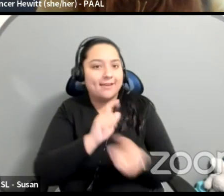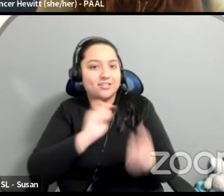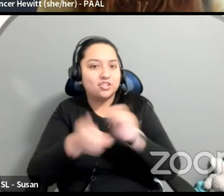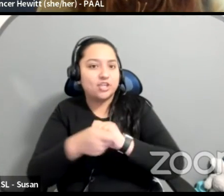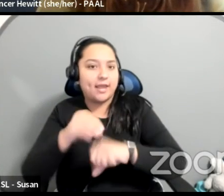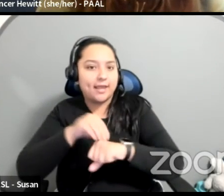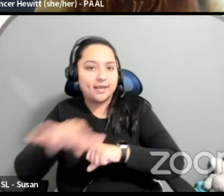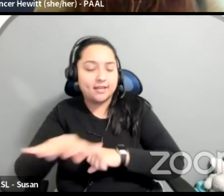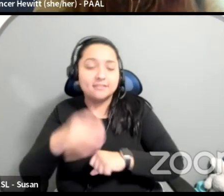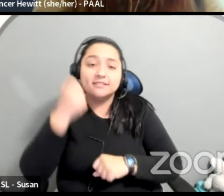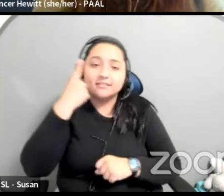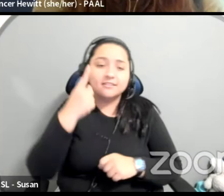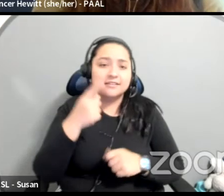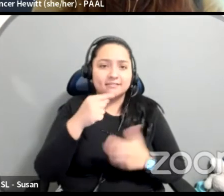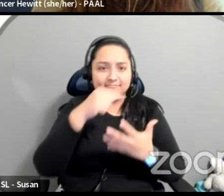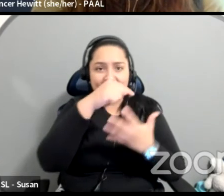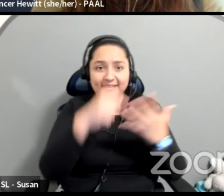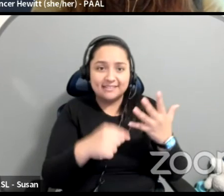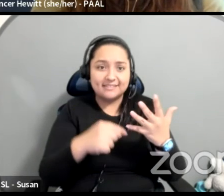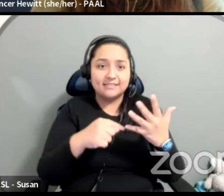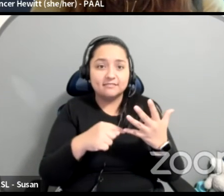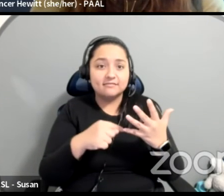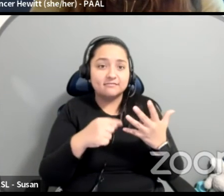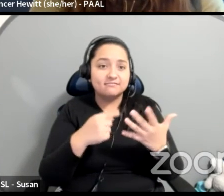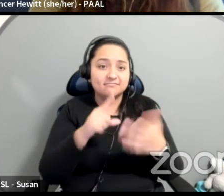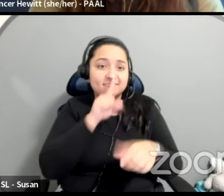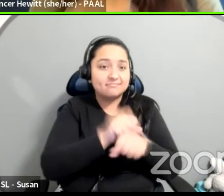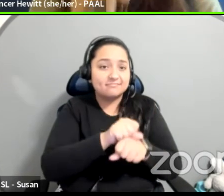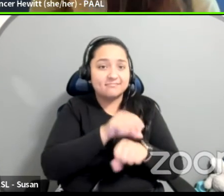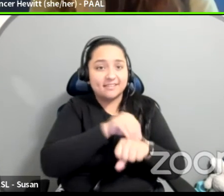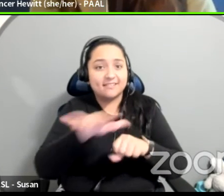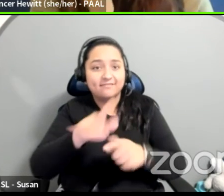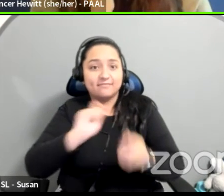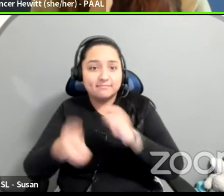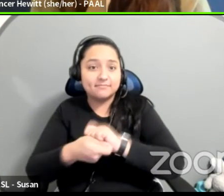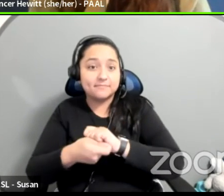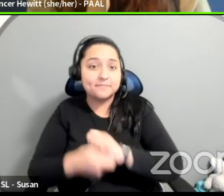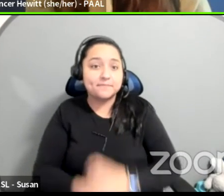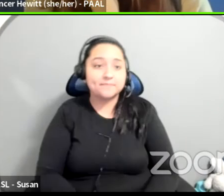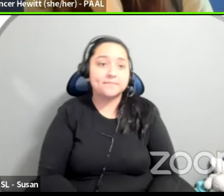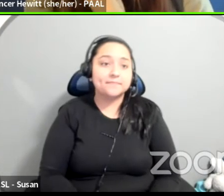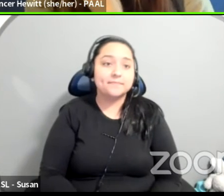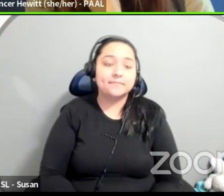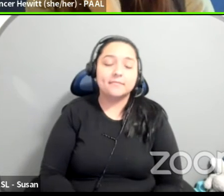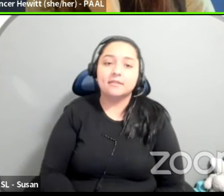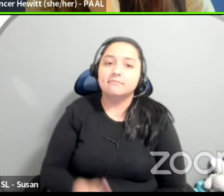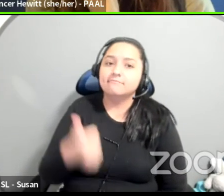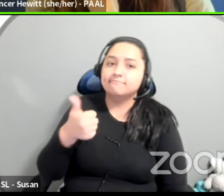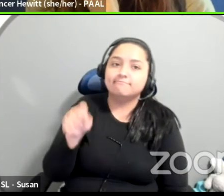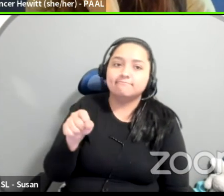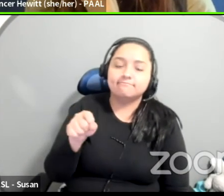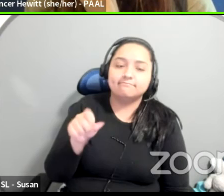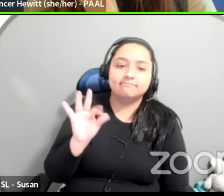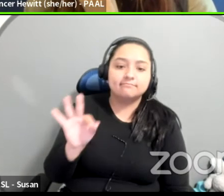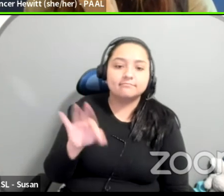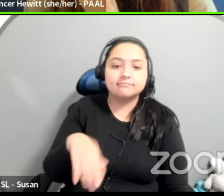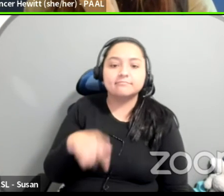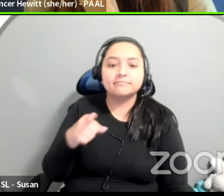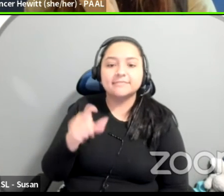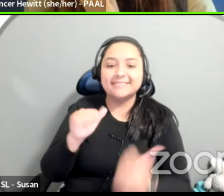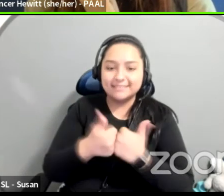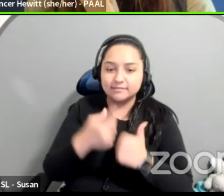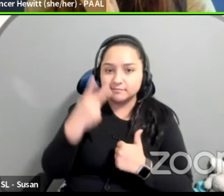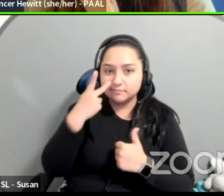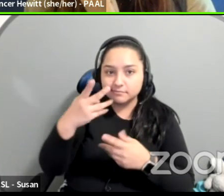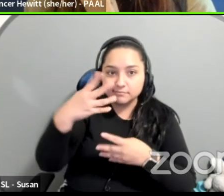everybody's pulling levers. Like this is how we make change. Awesome. I love it. Um, the, the challenges coming in is we